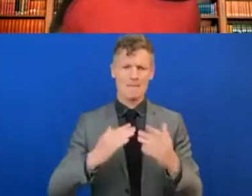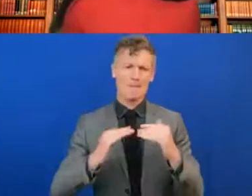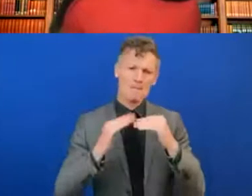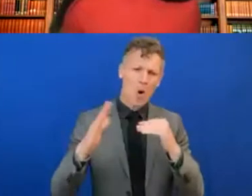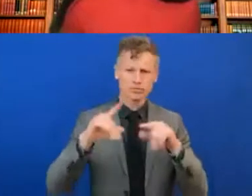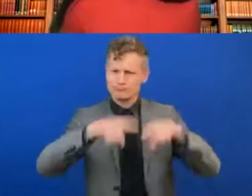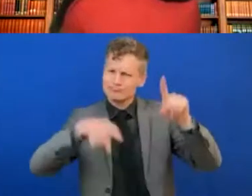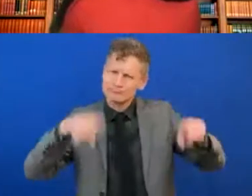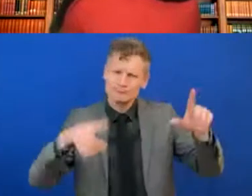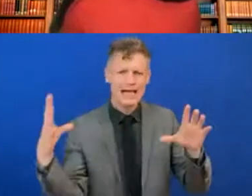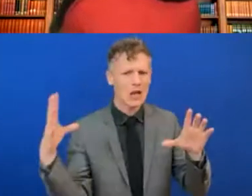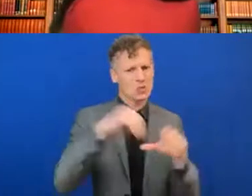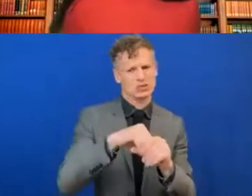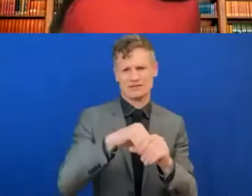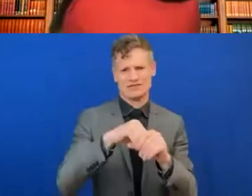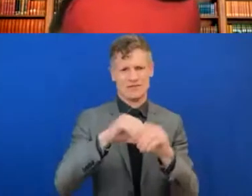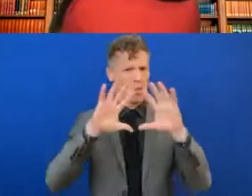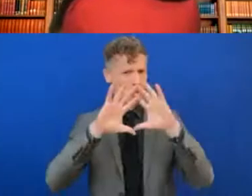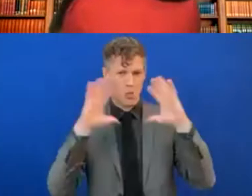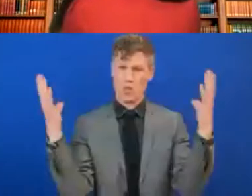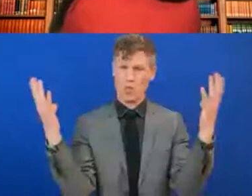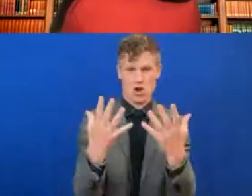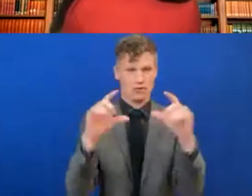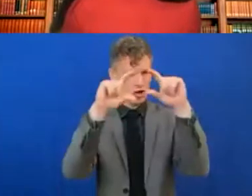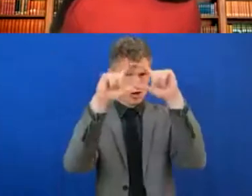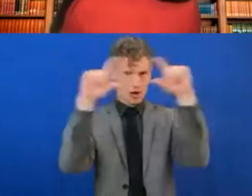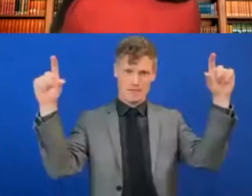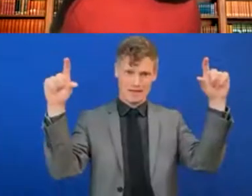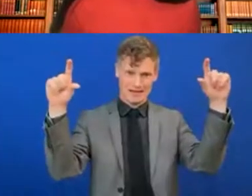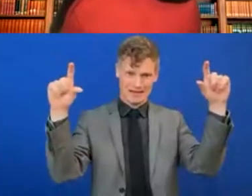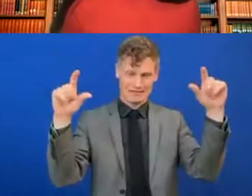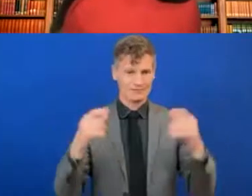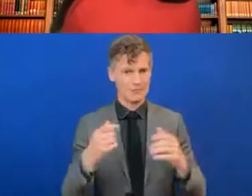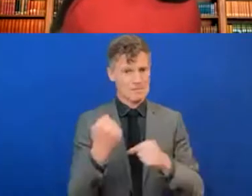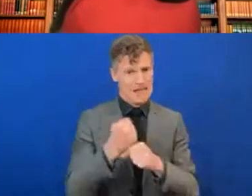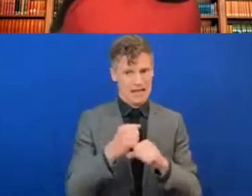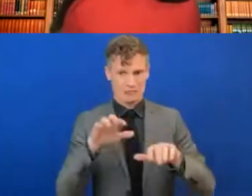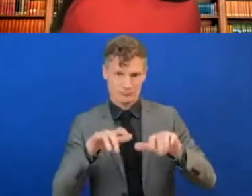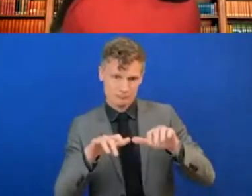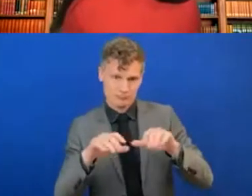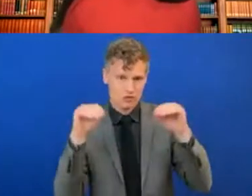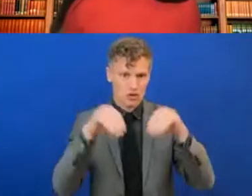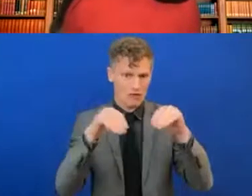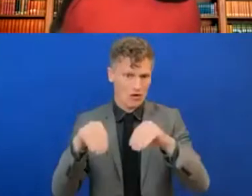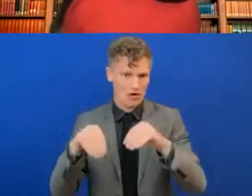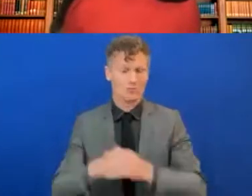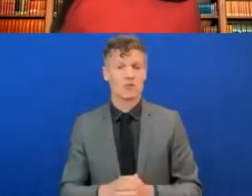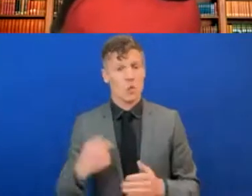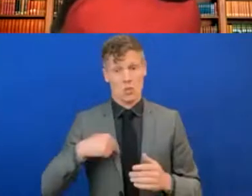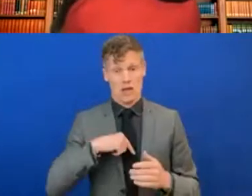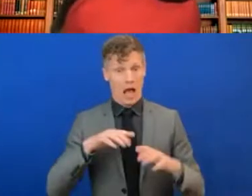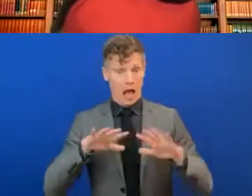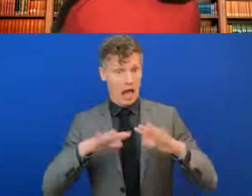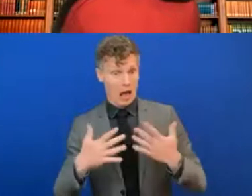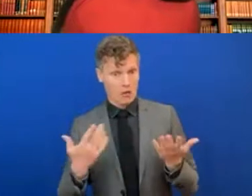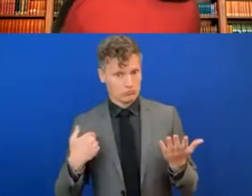is to make the world run better and improve people's lives. And we're only able to do that if we have a diverse and inclusive workforce where